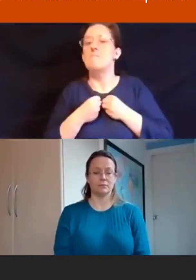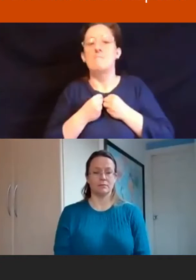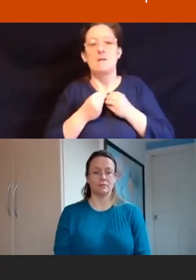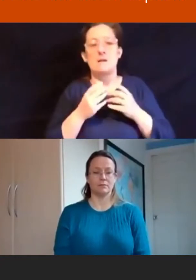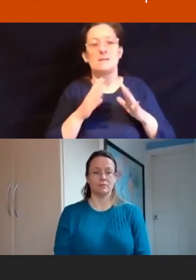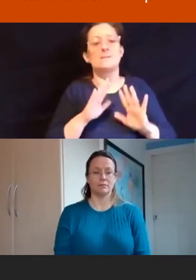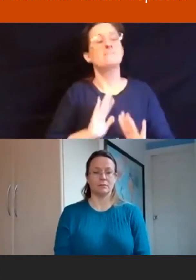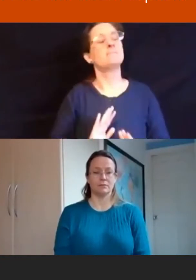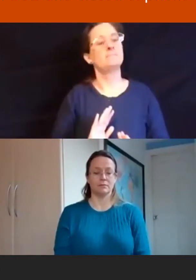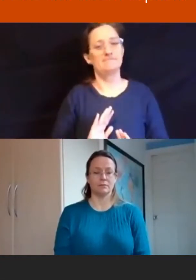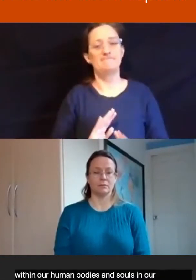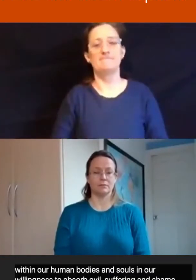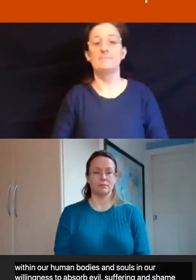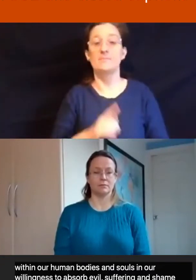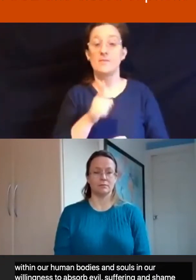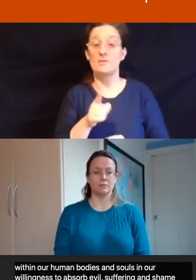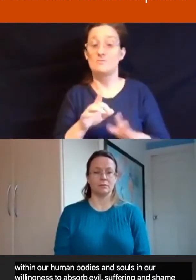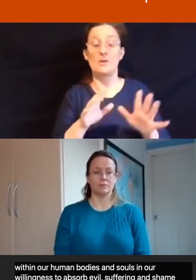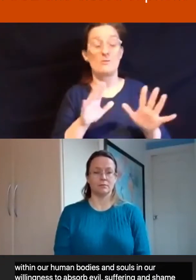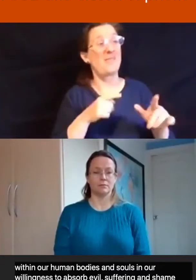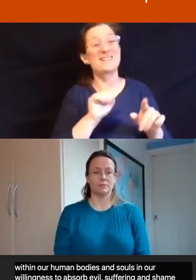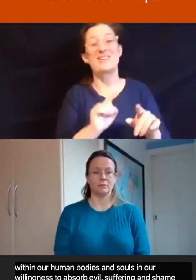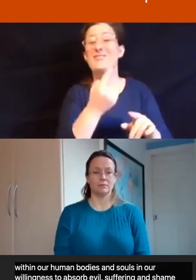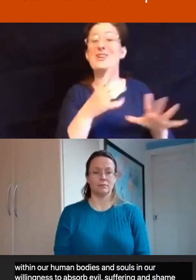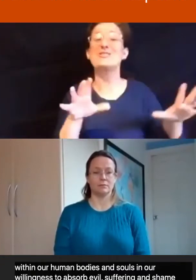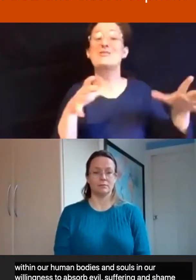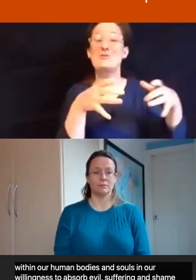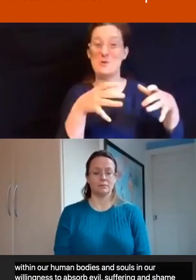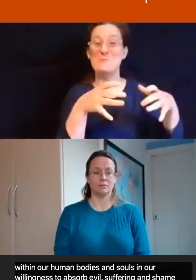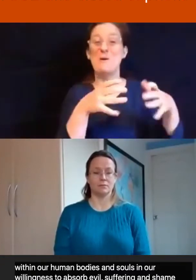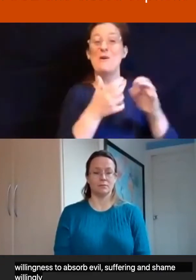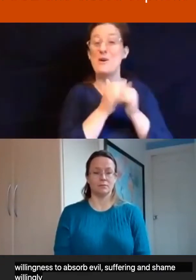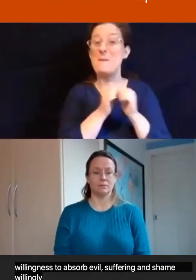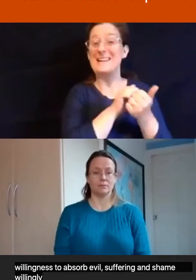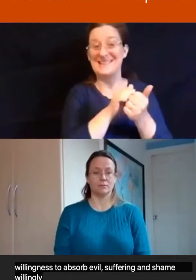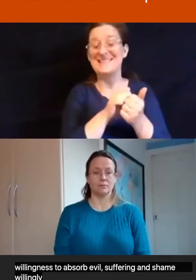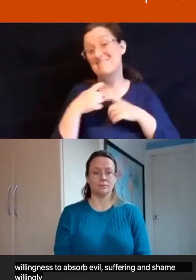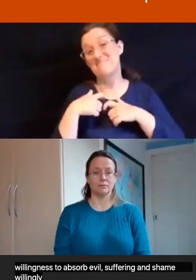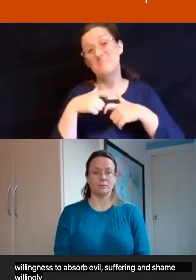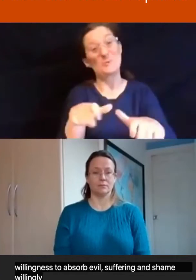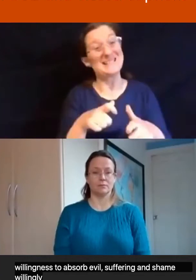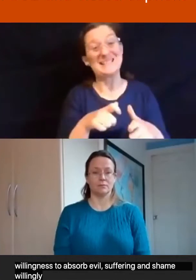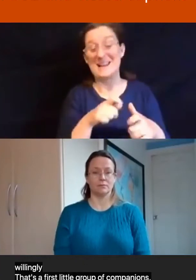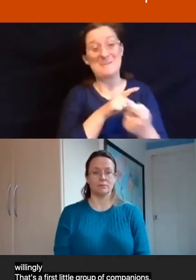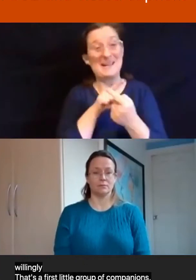That's the first little group of companions and we still meet, though we haven't managed since Covid started. We